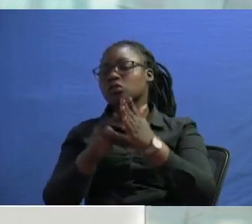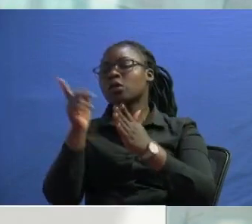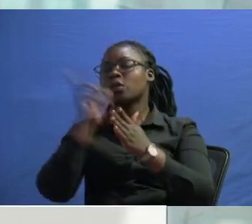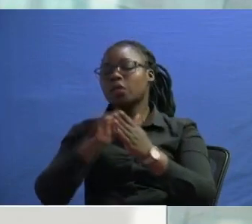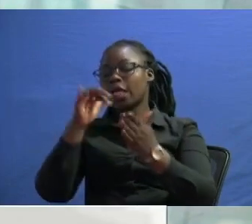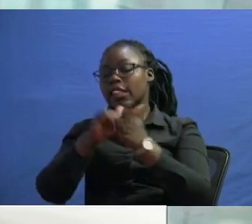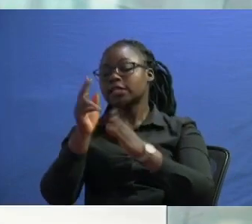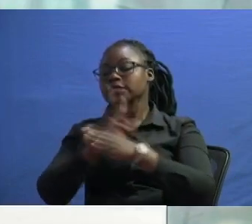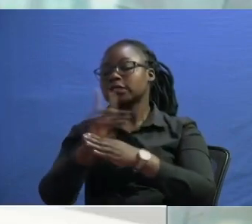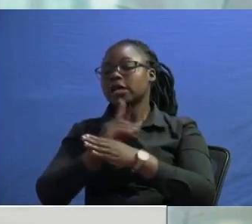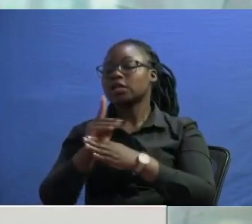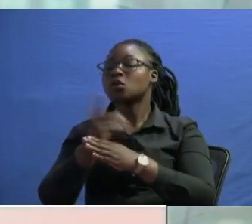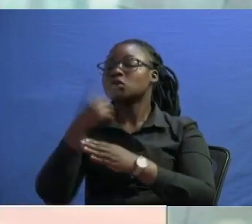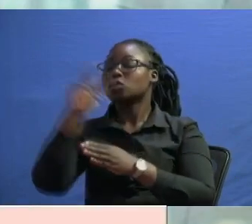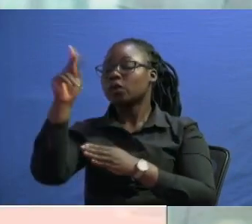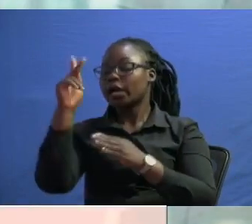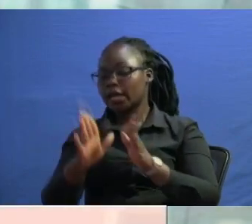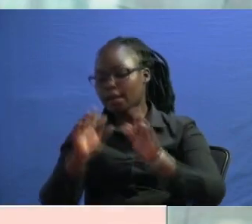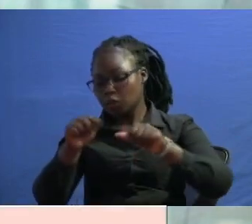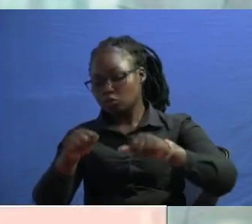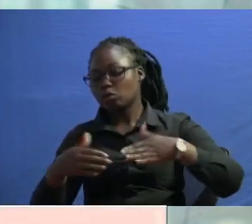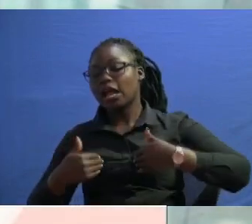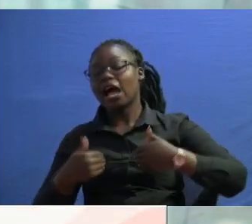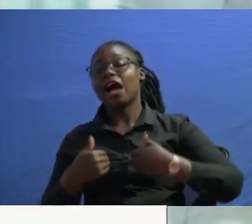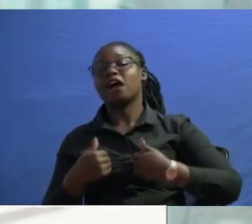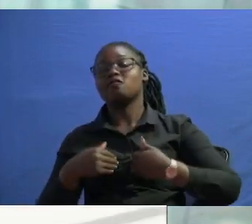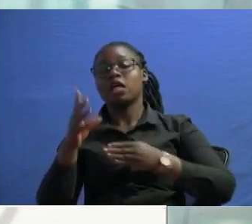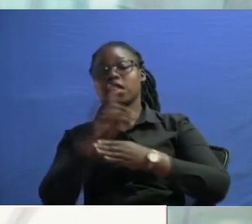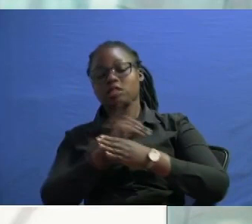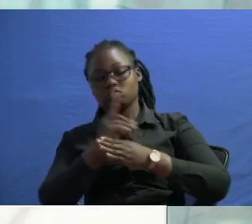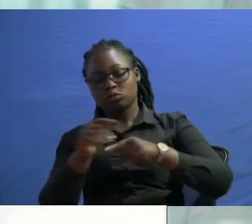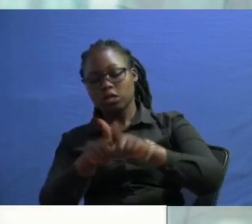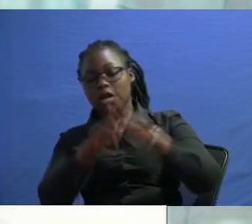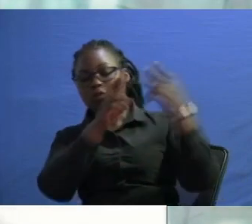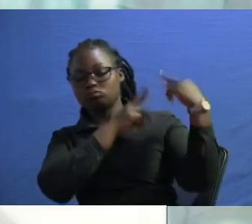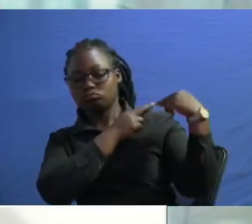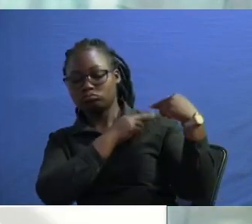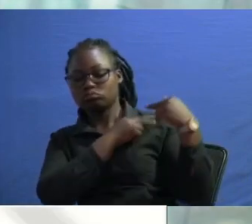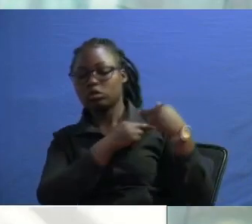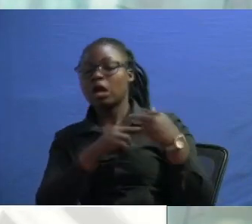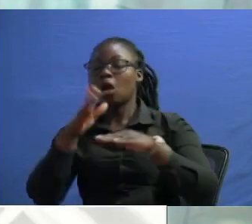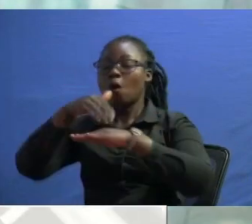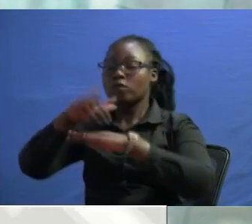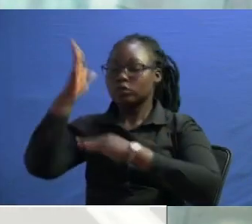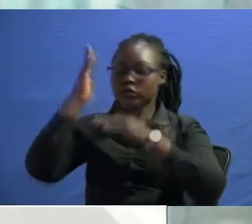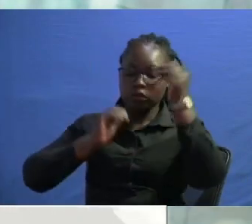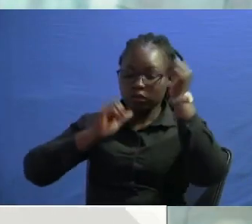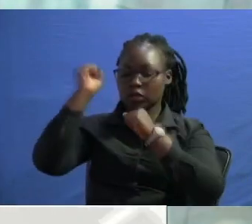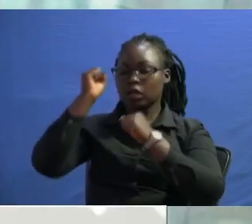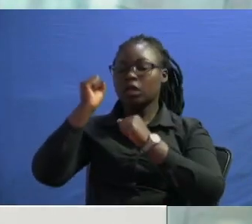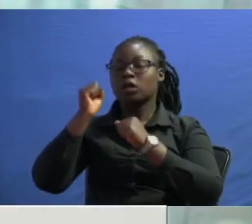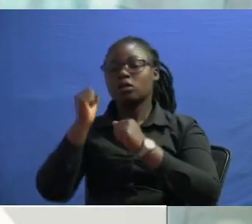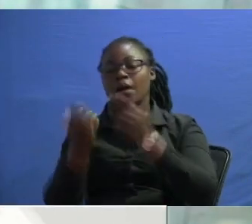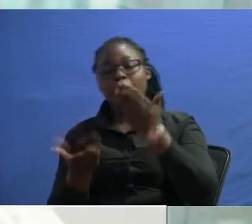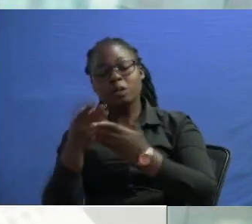duty so kenya will still have a duty and responsibility of deploying the forces irrespective of whether the president